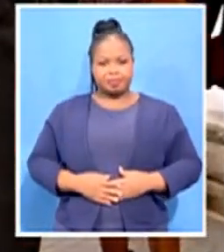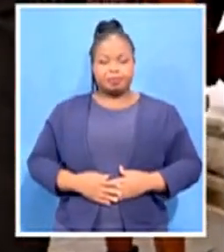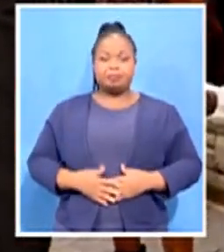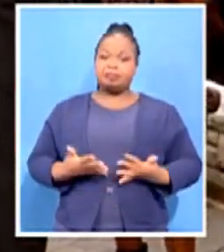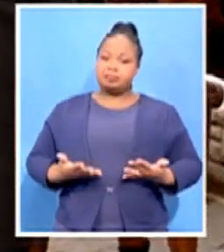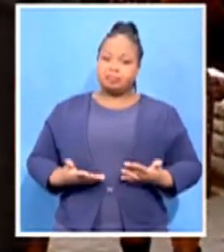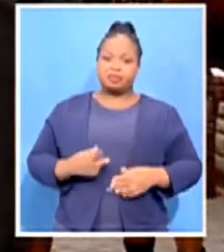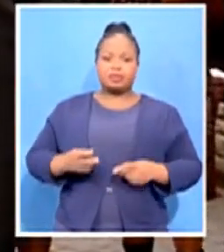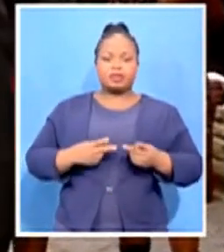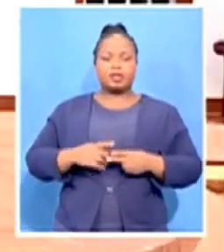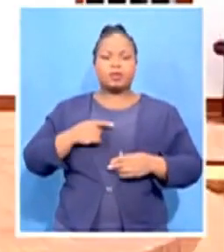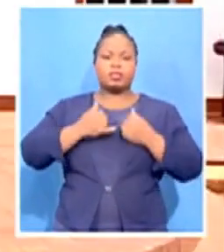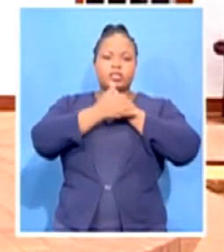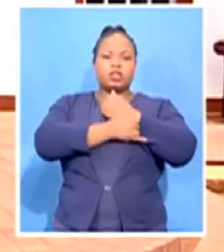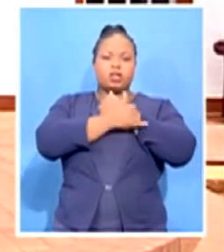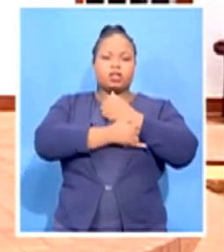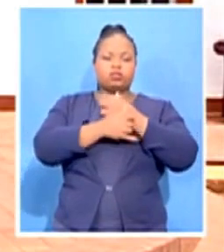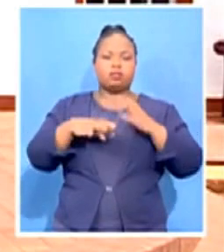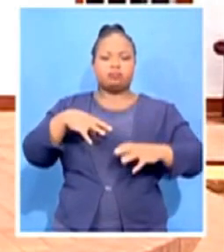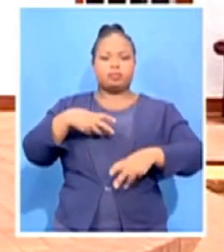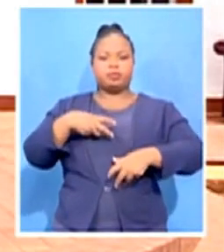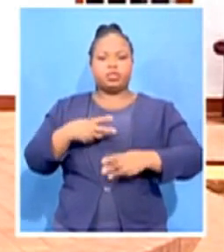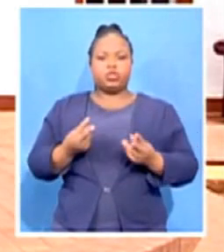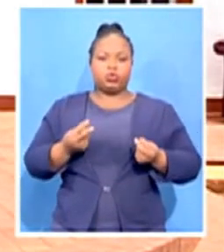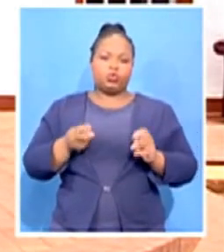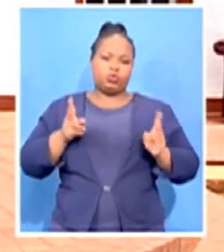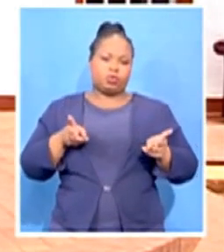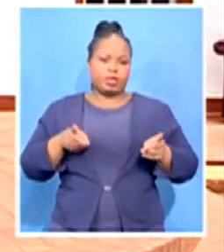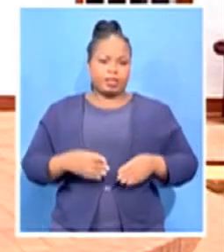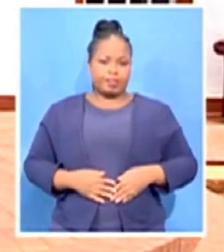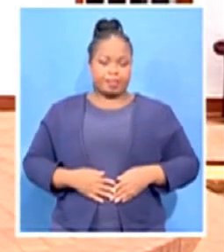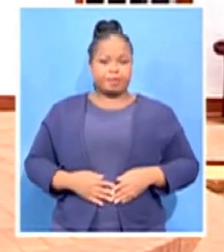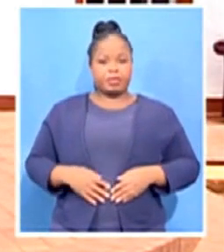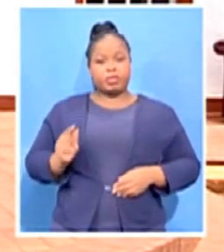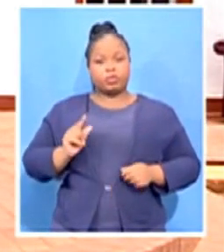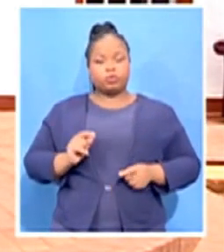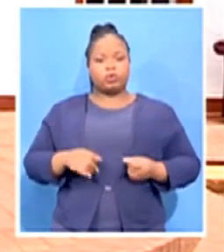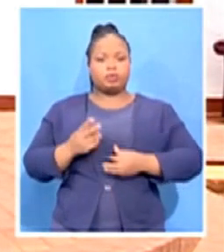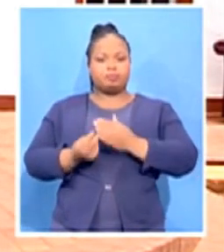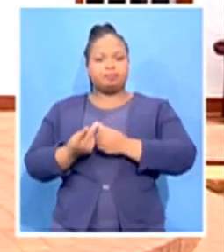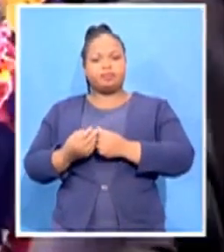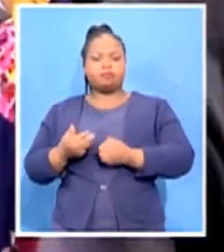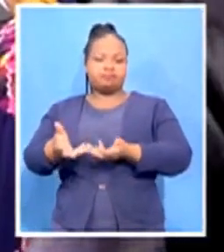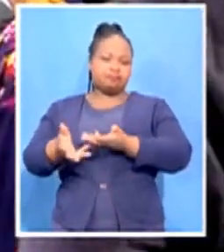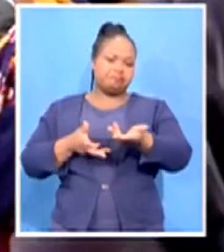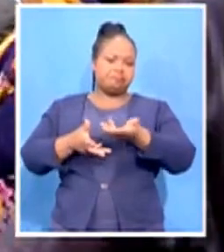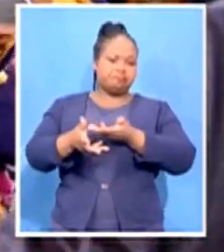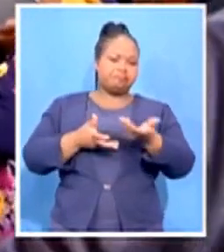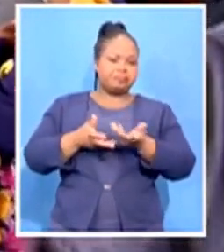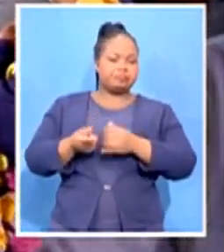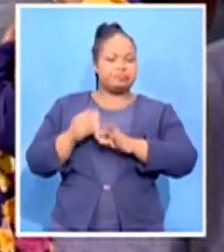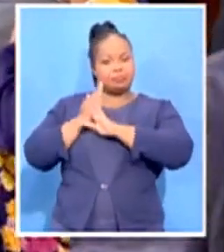to the new normal. And they soon held bilateral talks behind closed doors. Later, they joined the